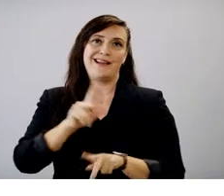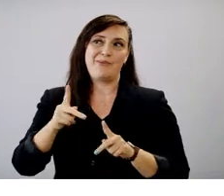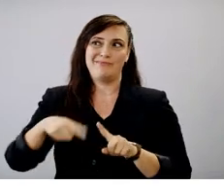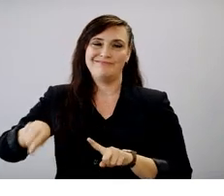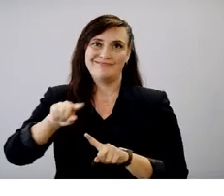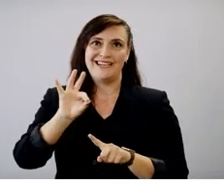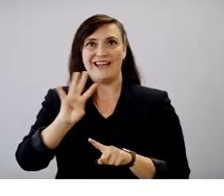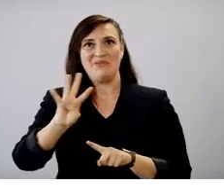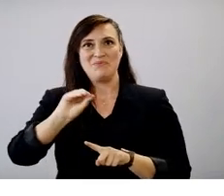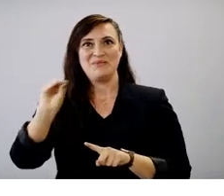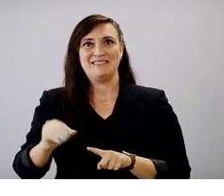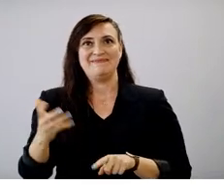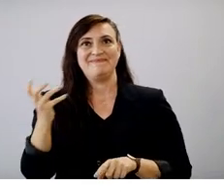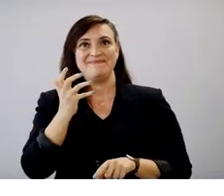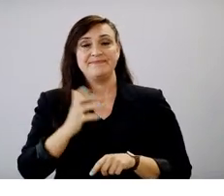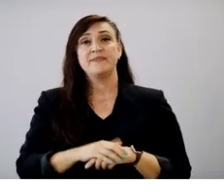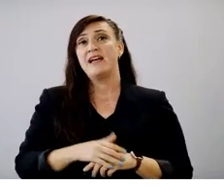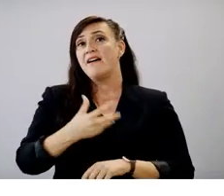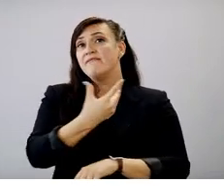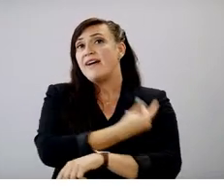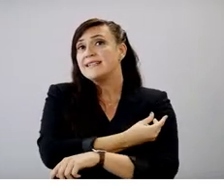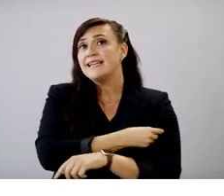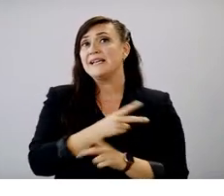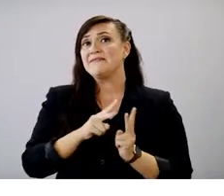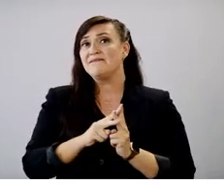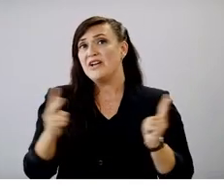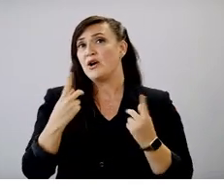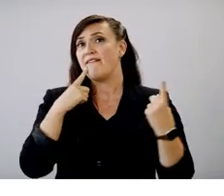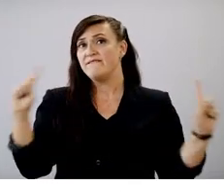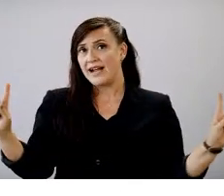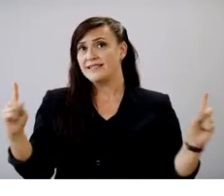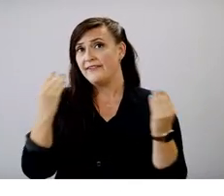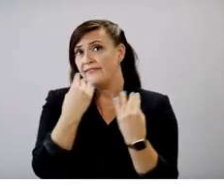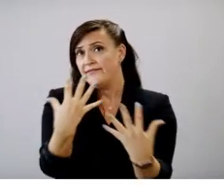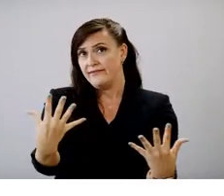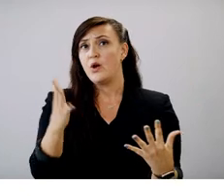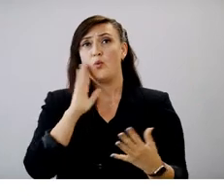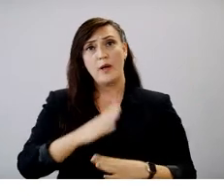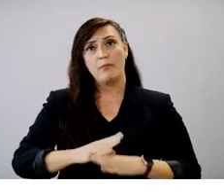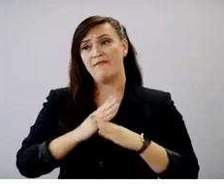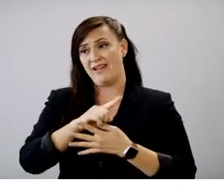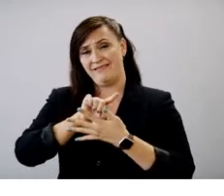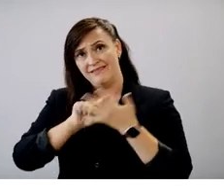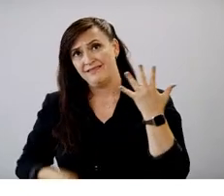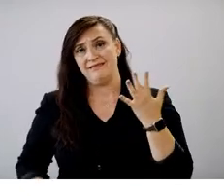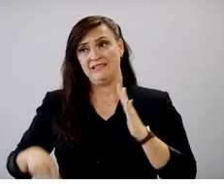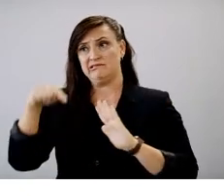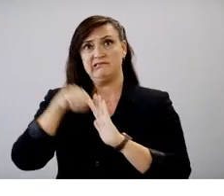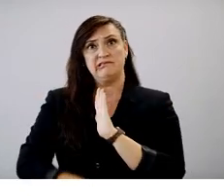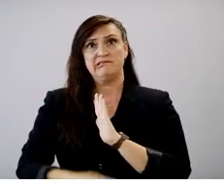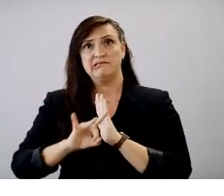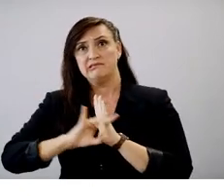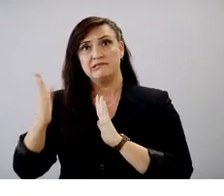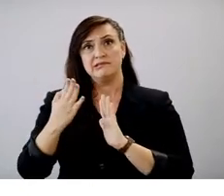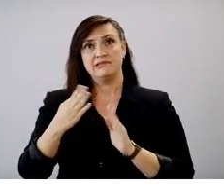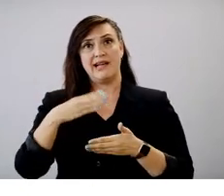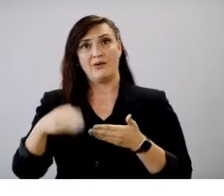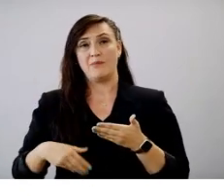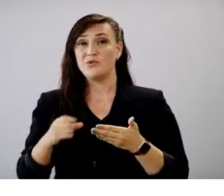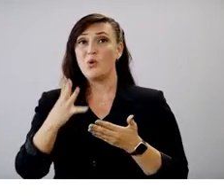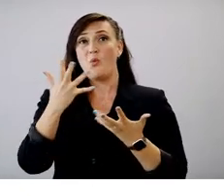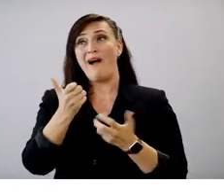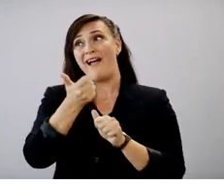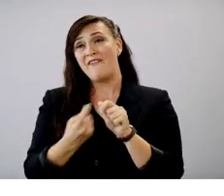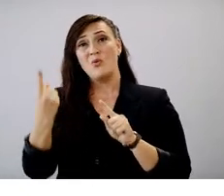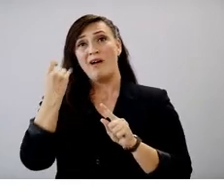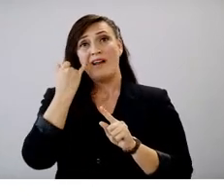Vaccine is, uh, is highly effective in preventing these bad outcomes. We want every Arizonan who is eligible